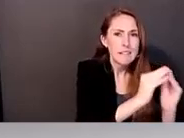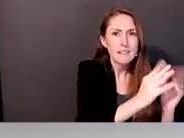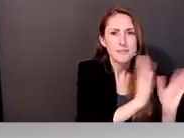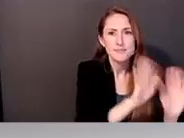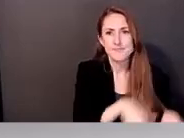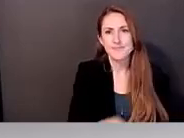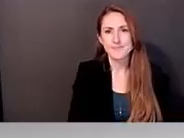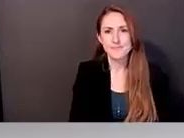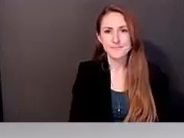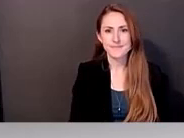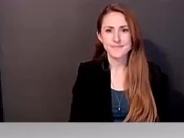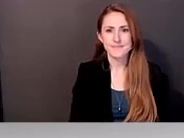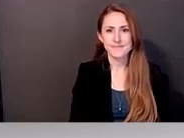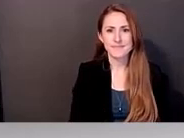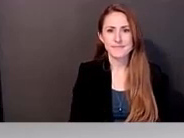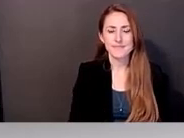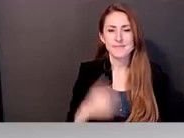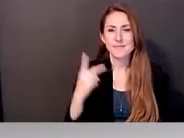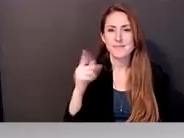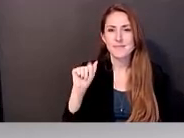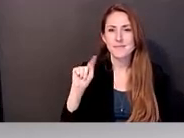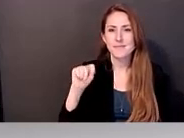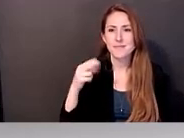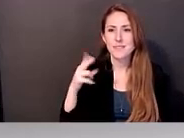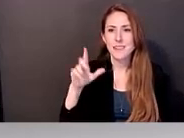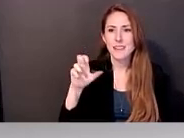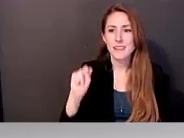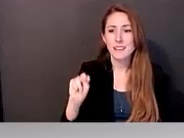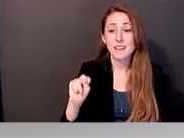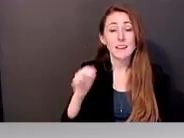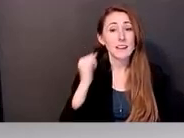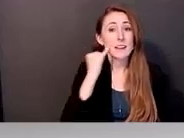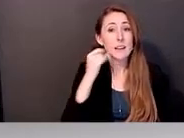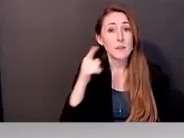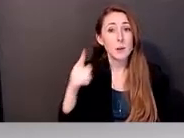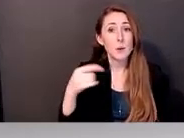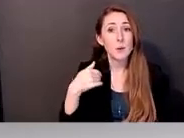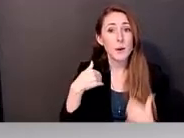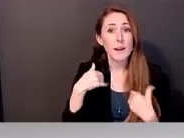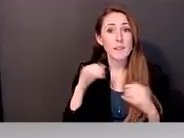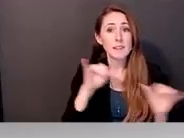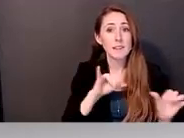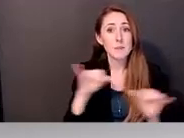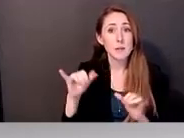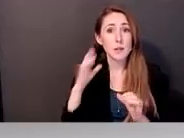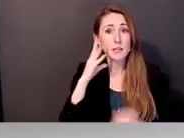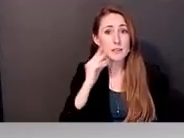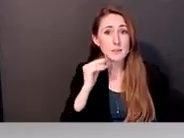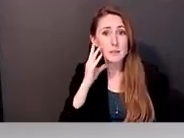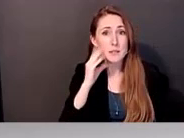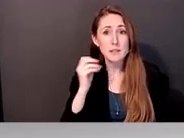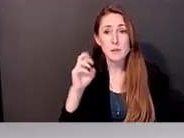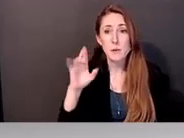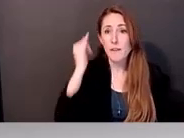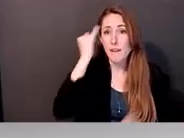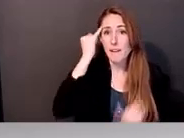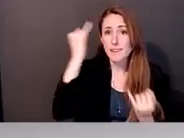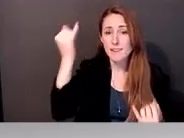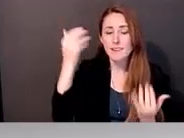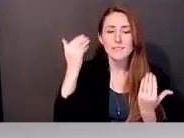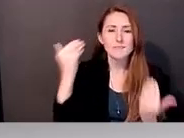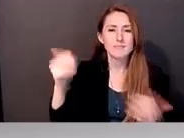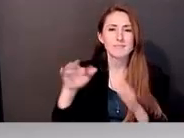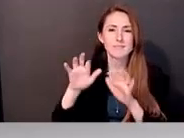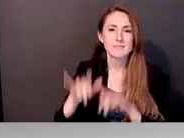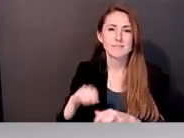Um, so yeah, audience, uh, if you have similar experiences or ideas, go ahead and pop them in the chat and we can bring that up in the